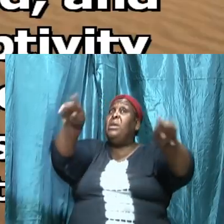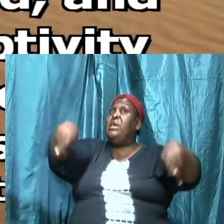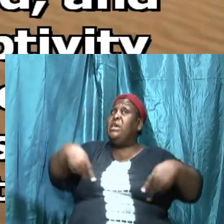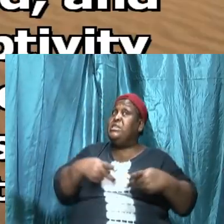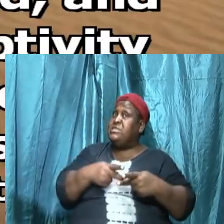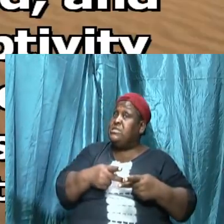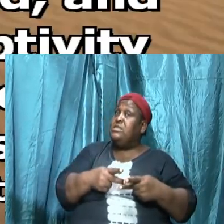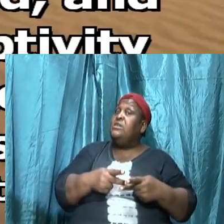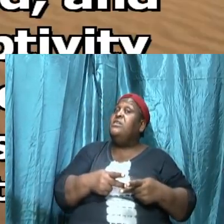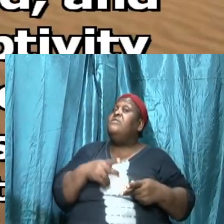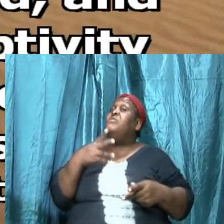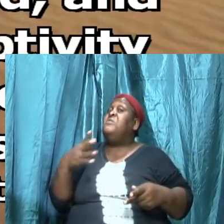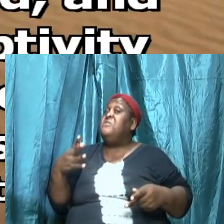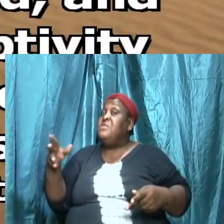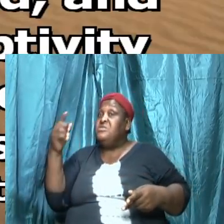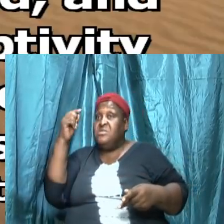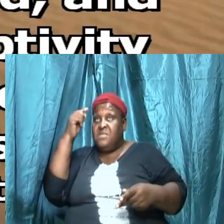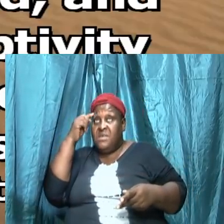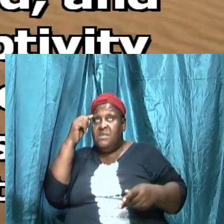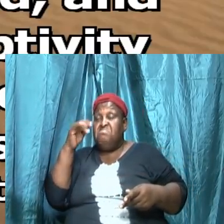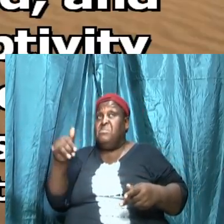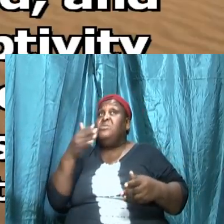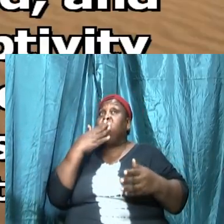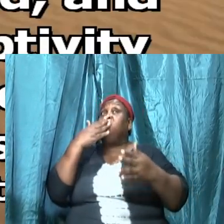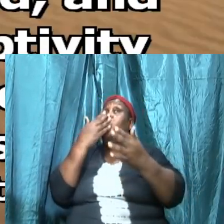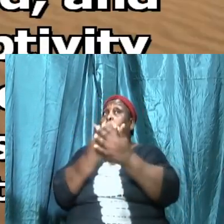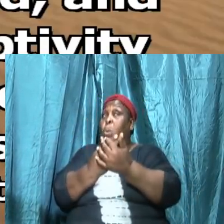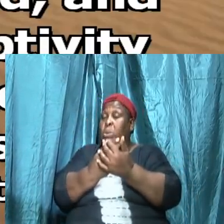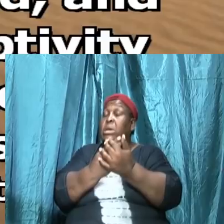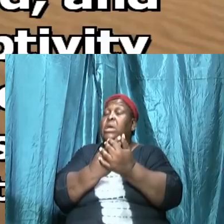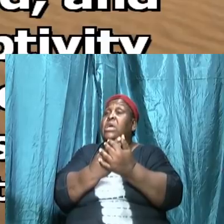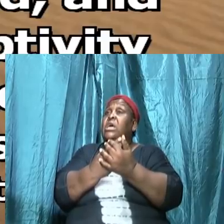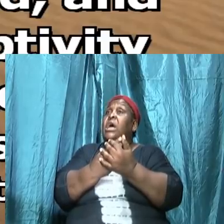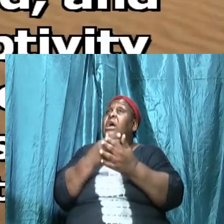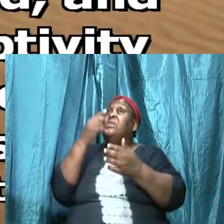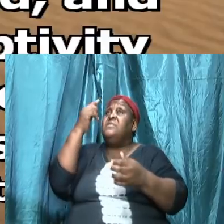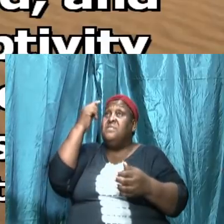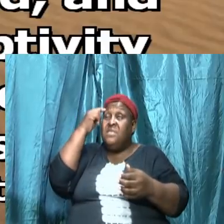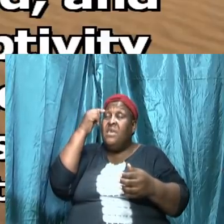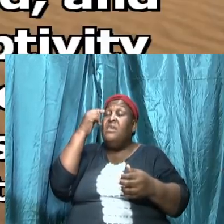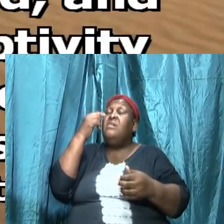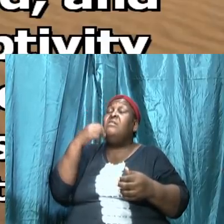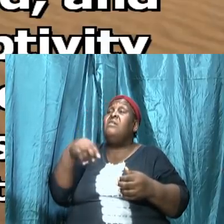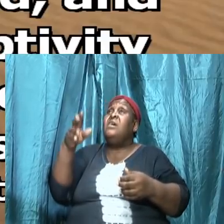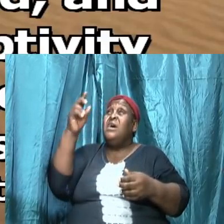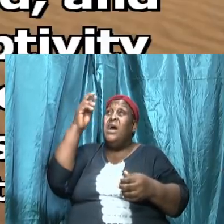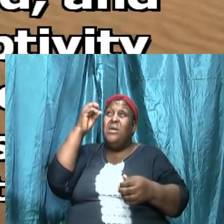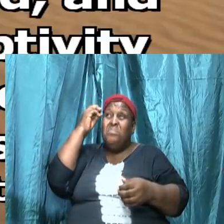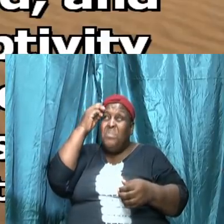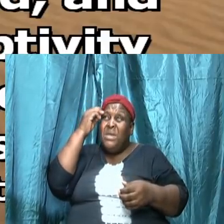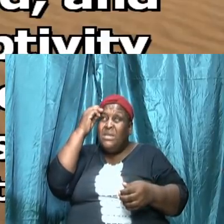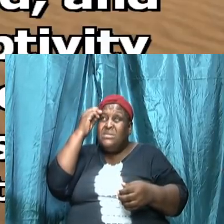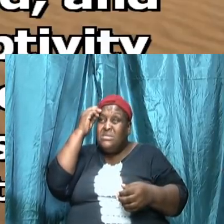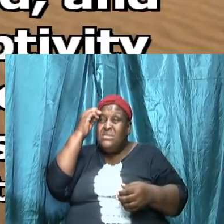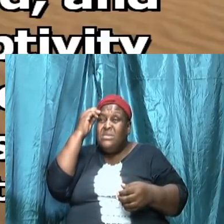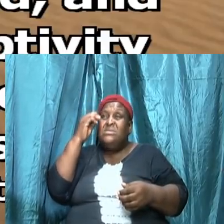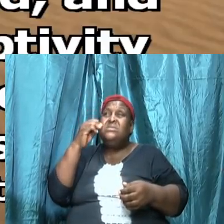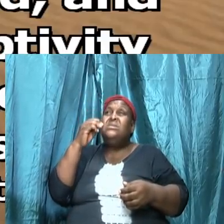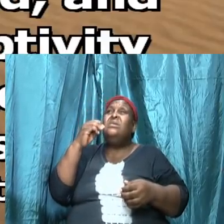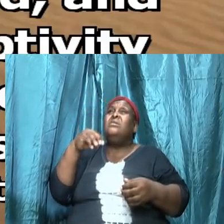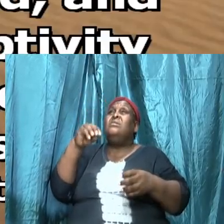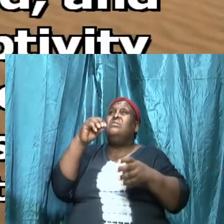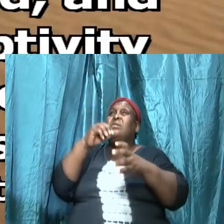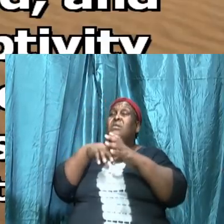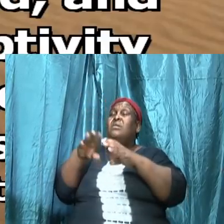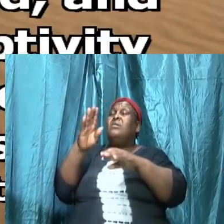be thinking on things that are wonderful and to think on and meditate on and in the word